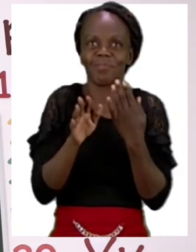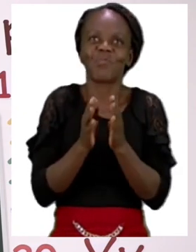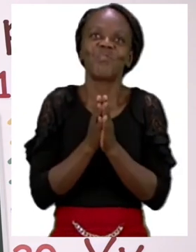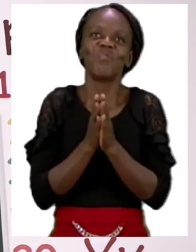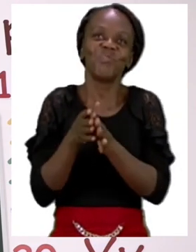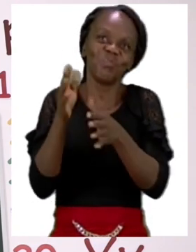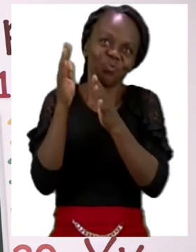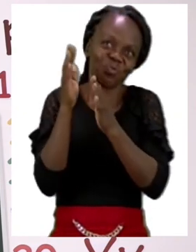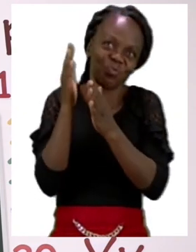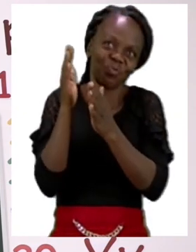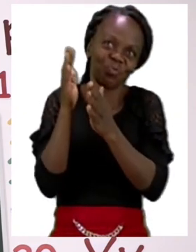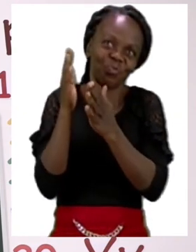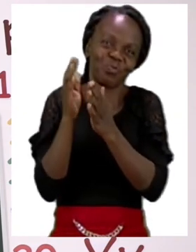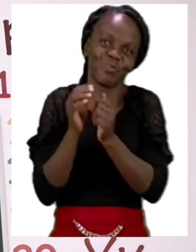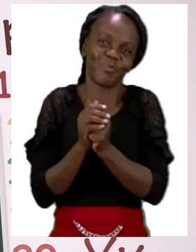Yay!